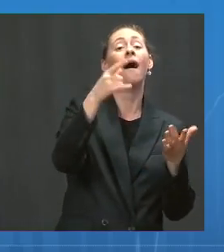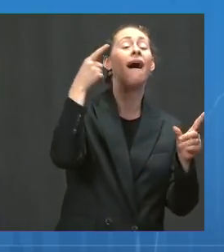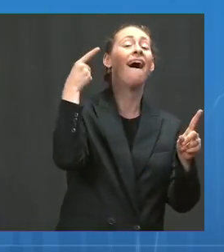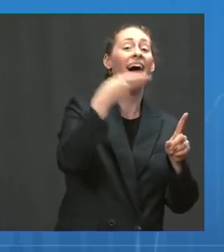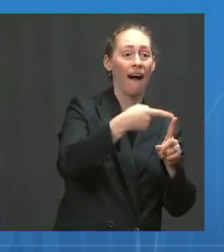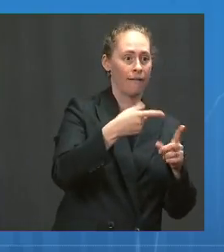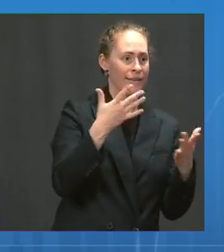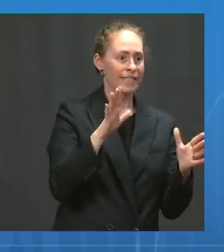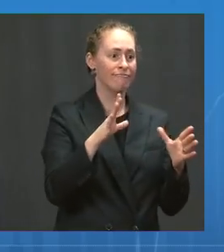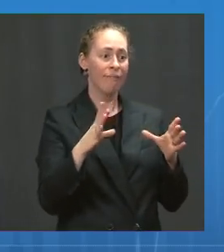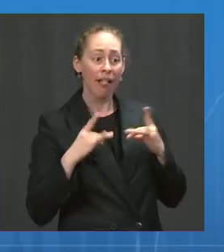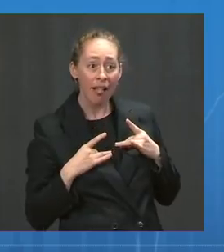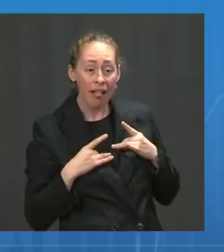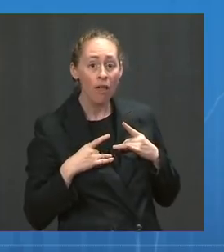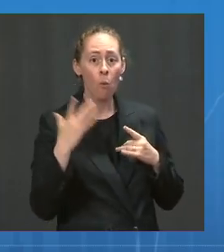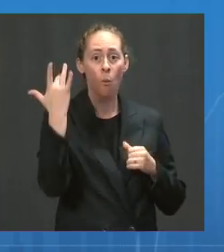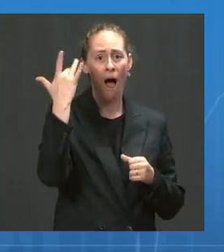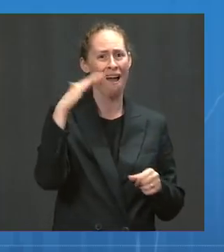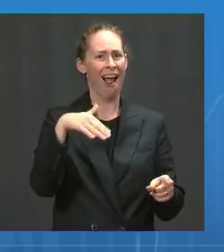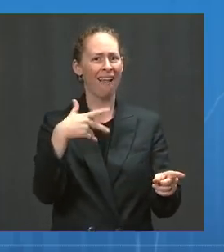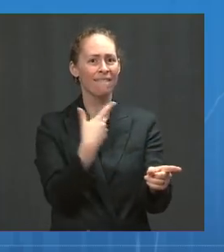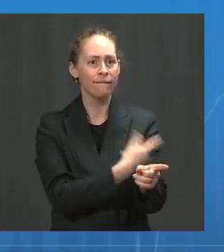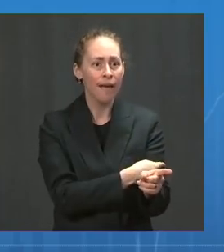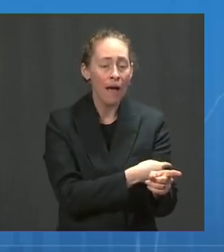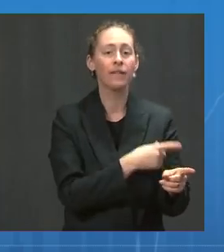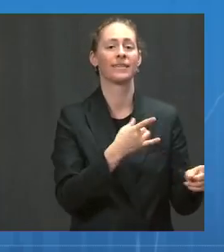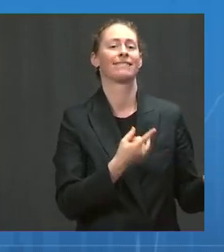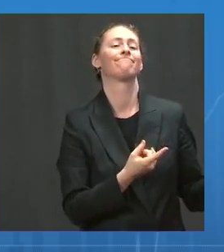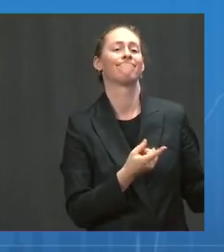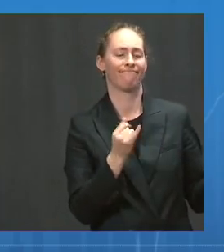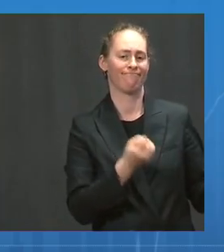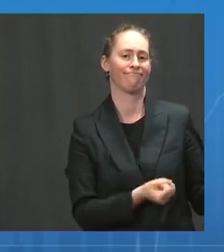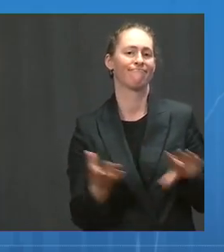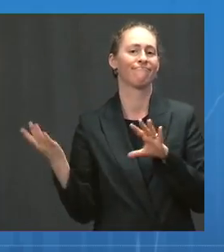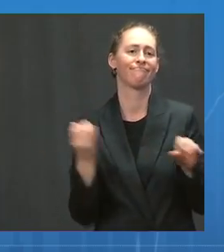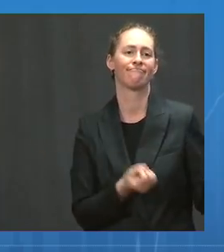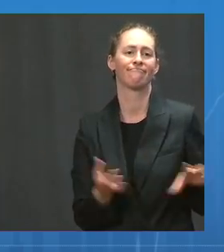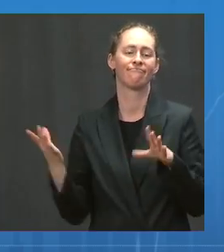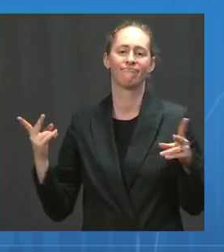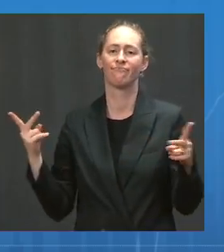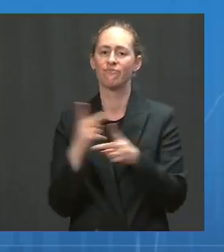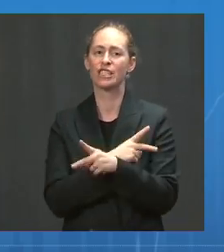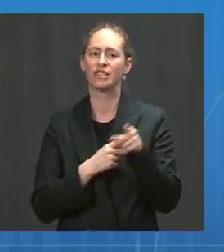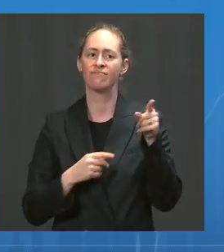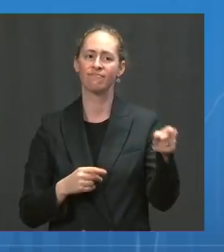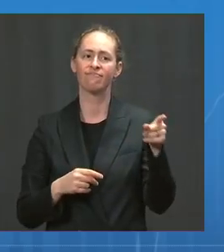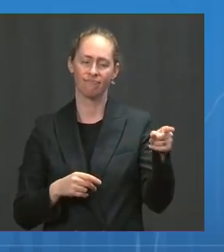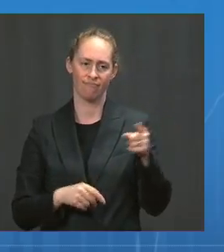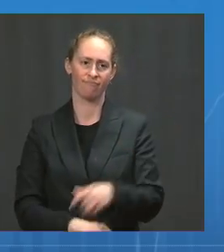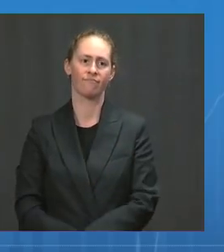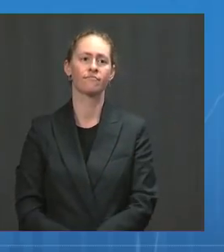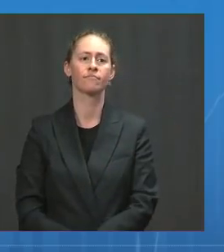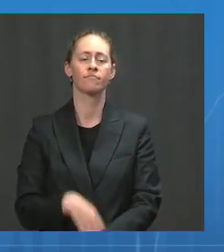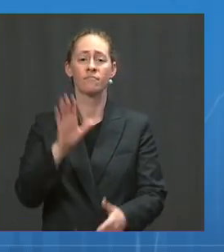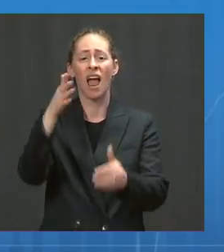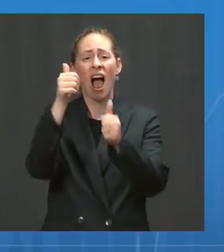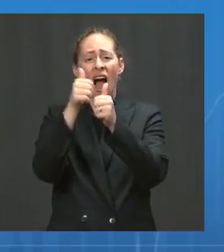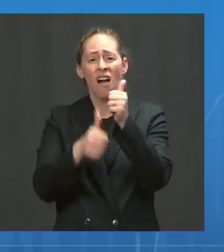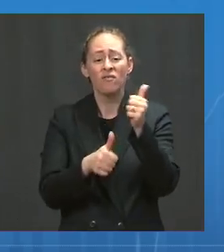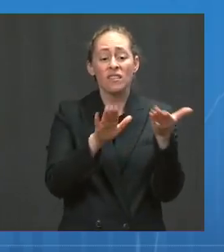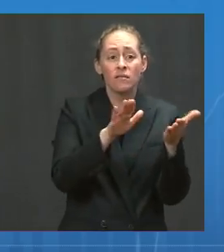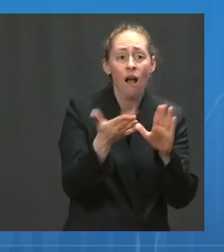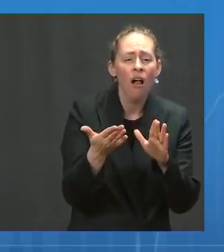Each COVID-19 death is tragic, and those happening now are even more tragic because they are preventable.